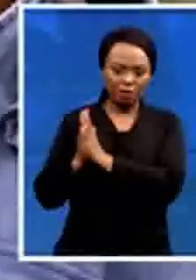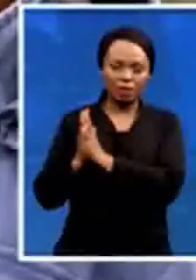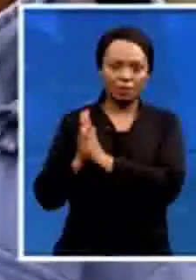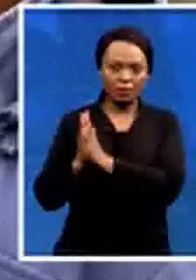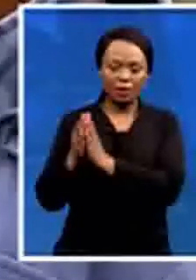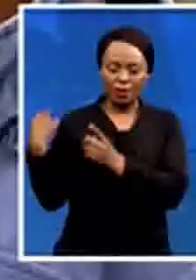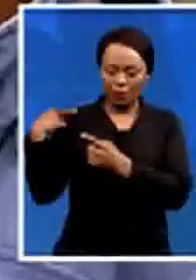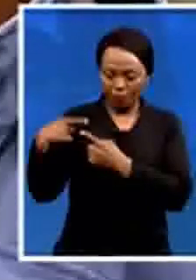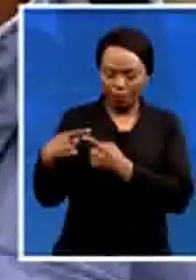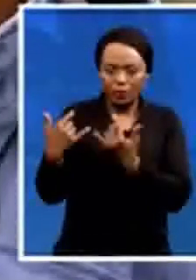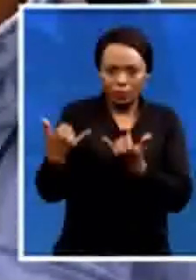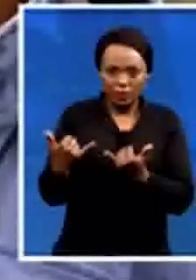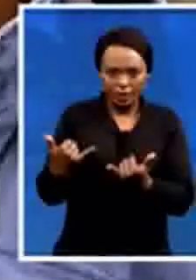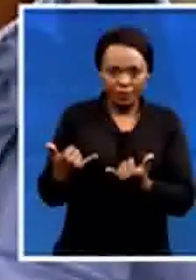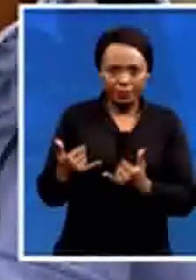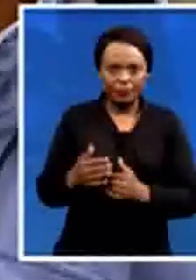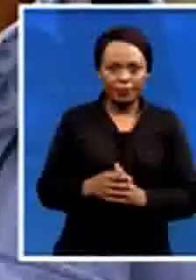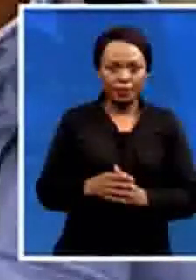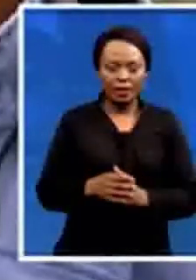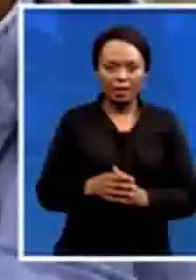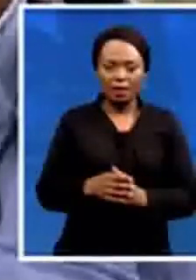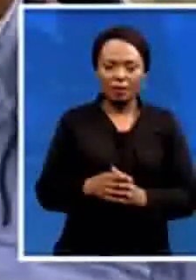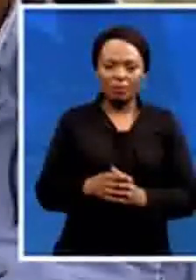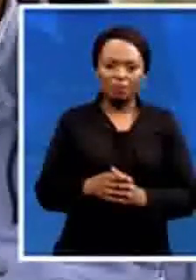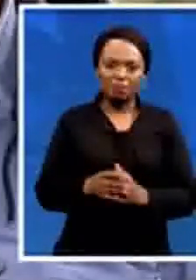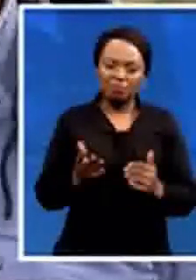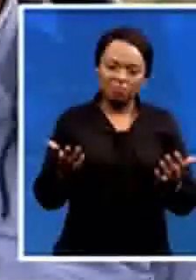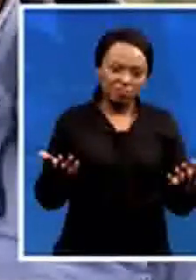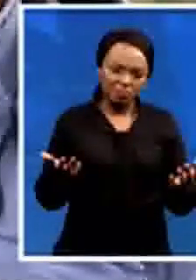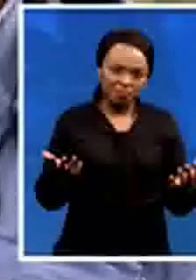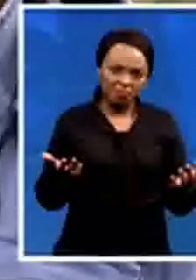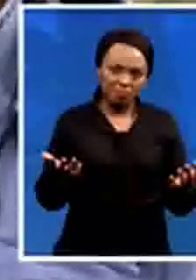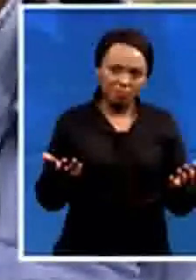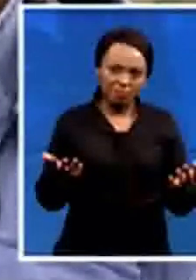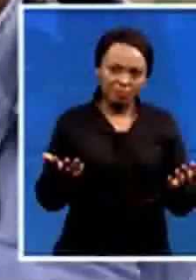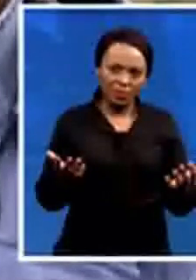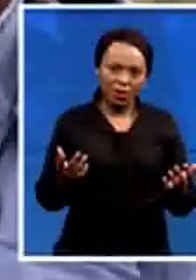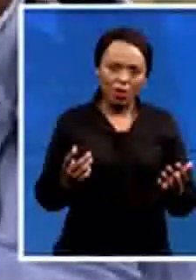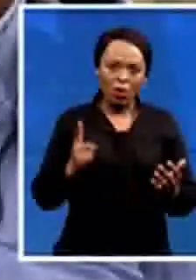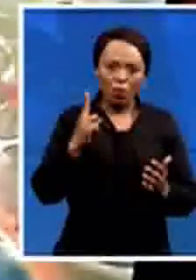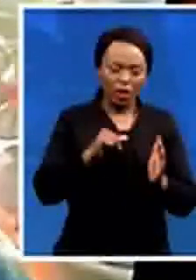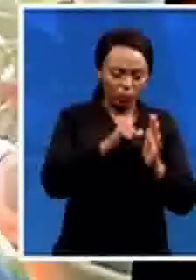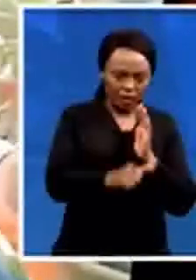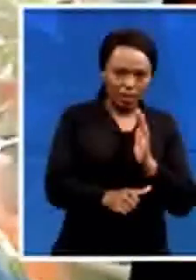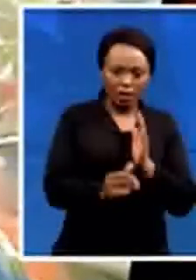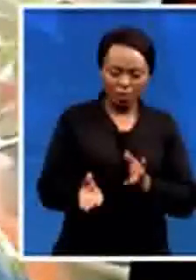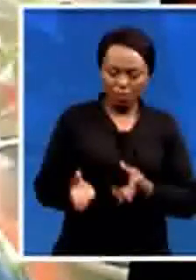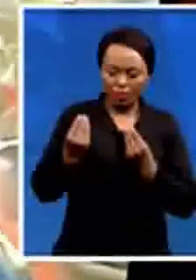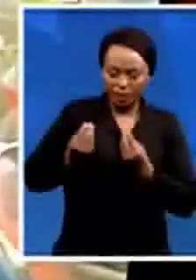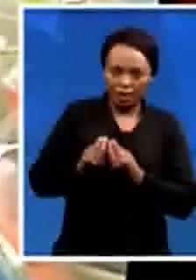Even one can say, it's a week now, we have received something from, uh, scorn.